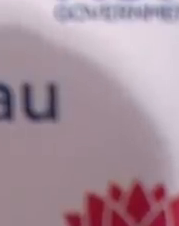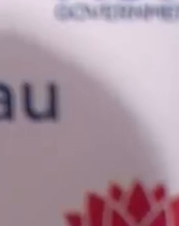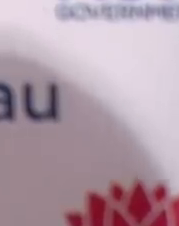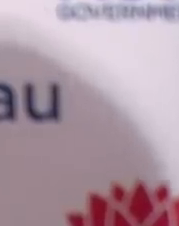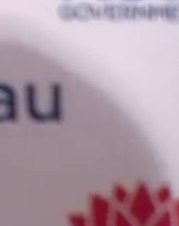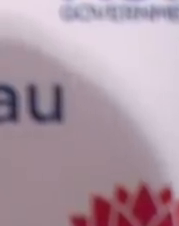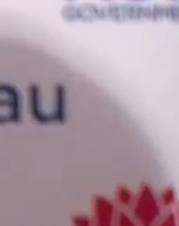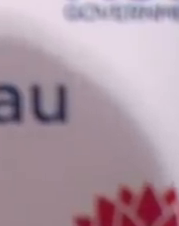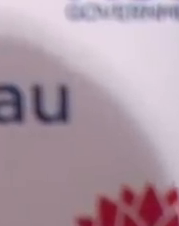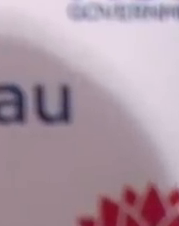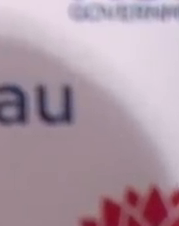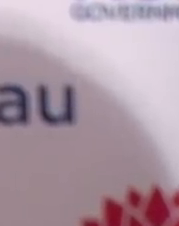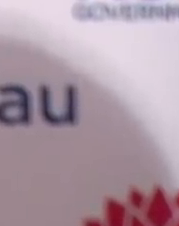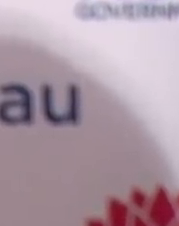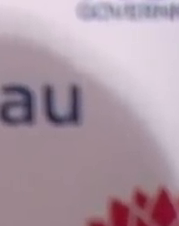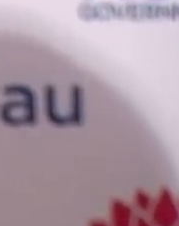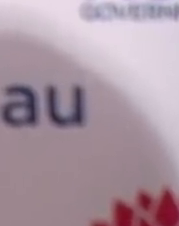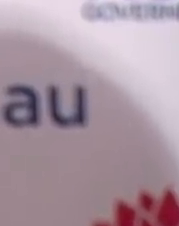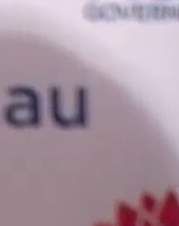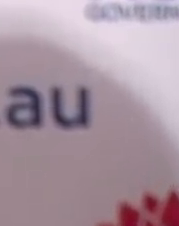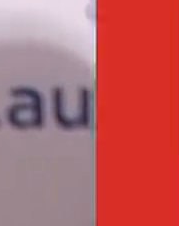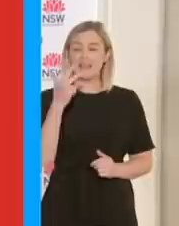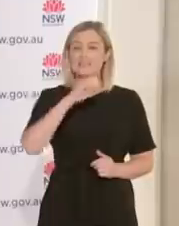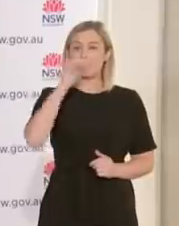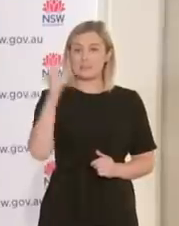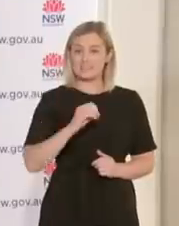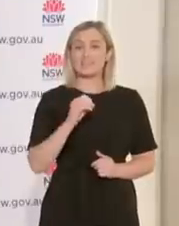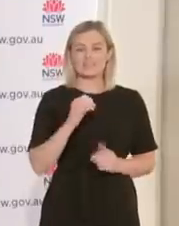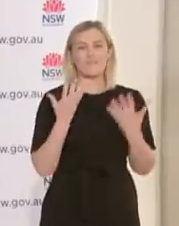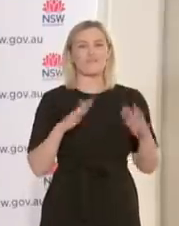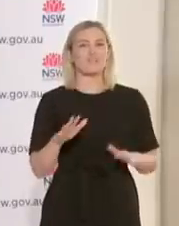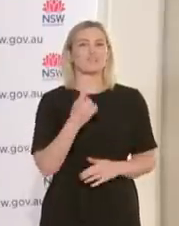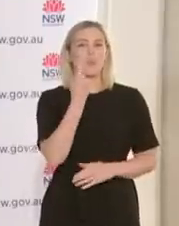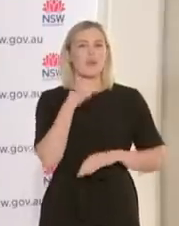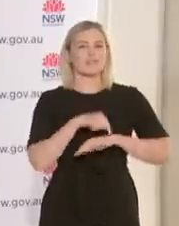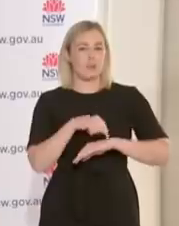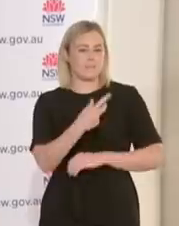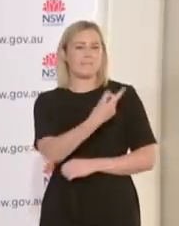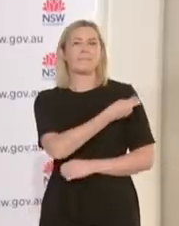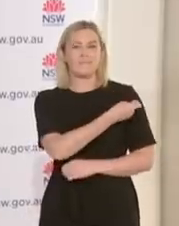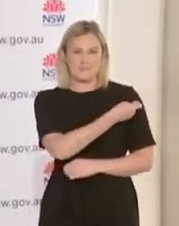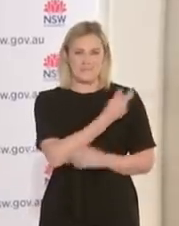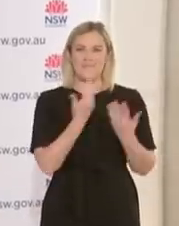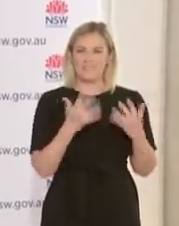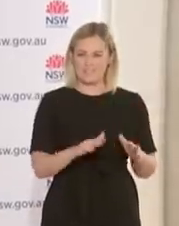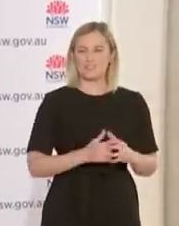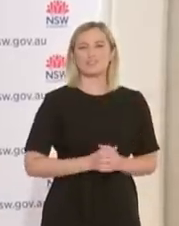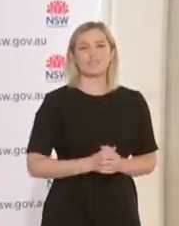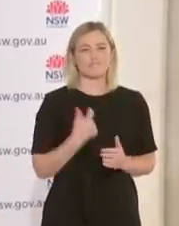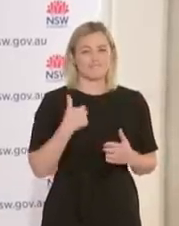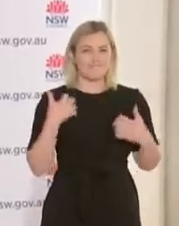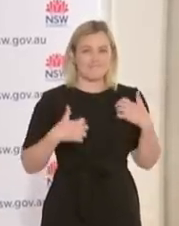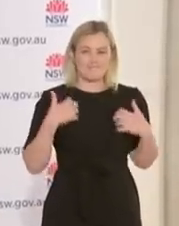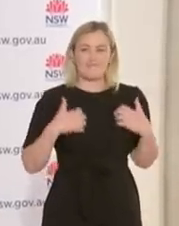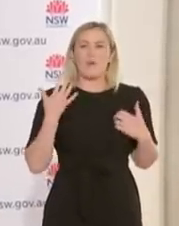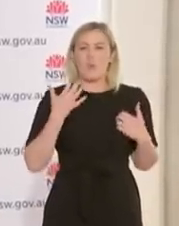78% of 16 year olds and over have at least one dose and as we've said previously we're really keen to see that first dose